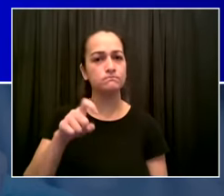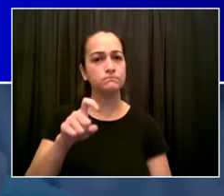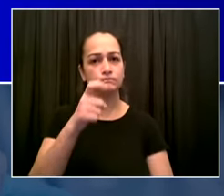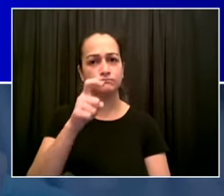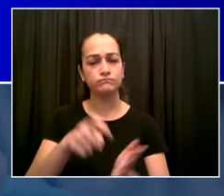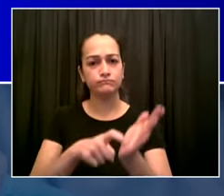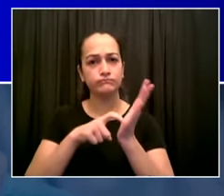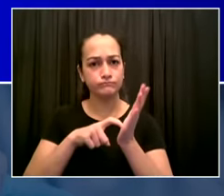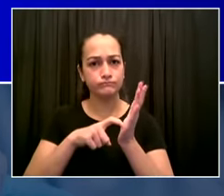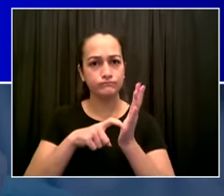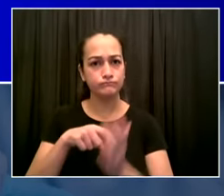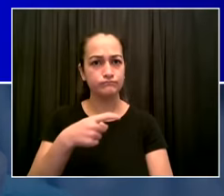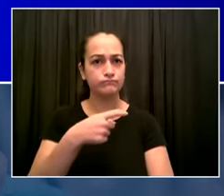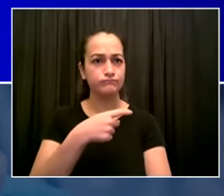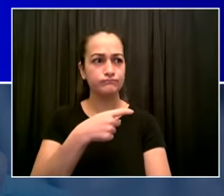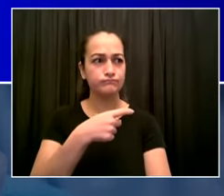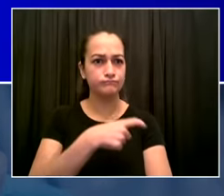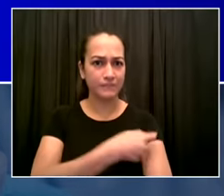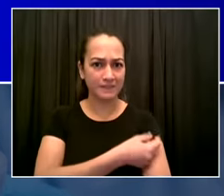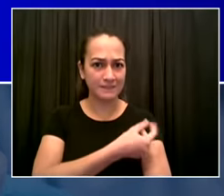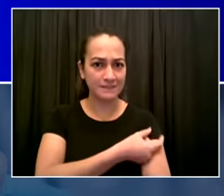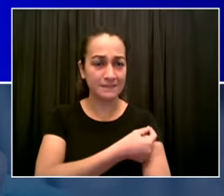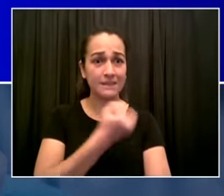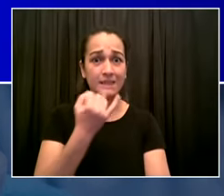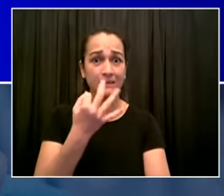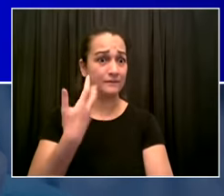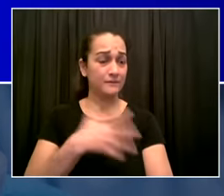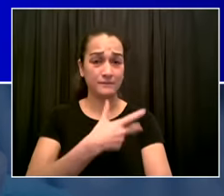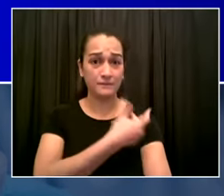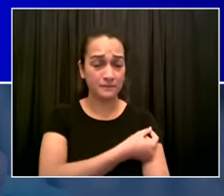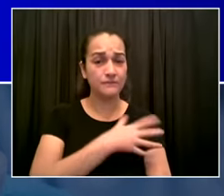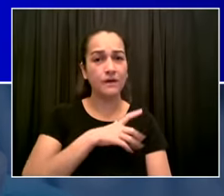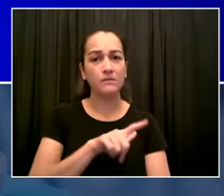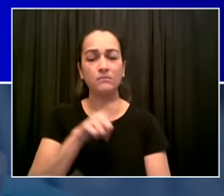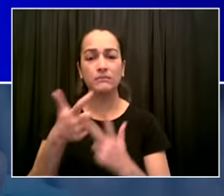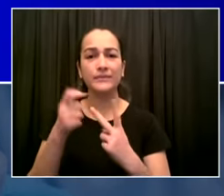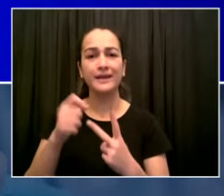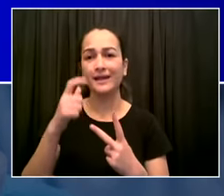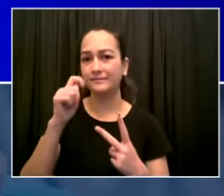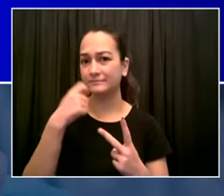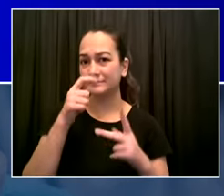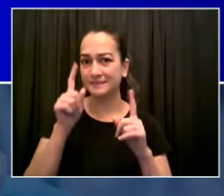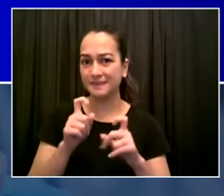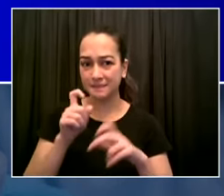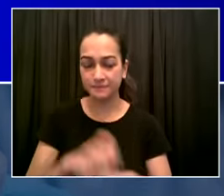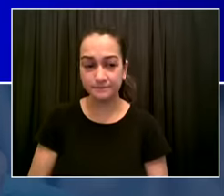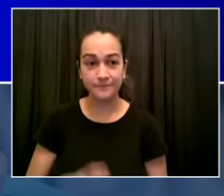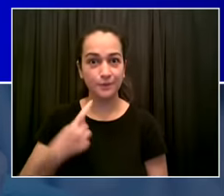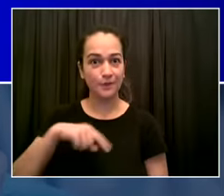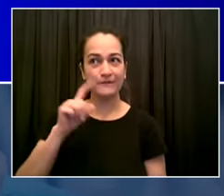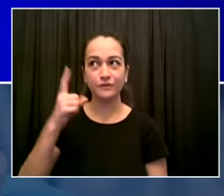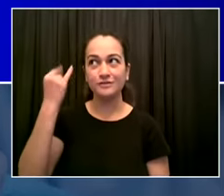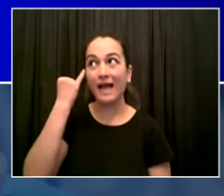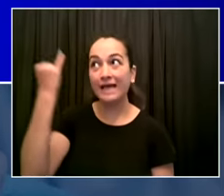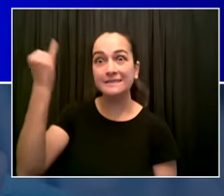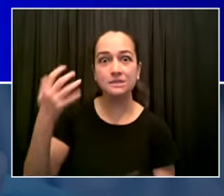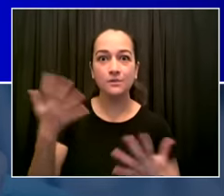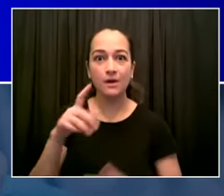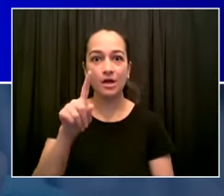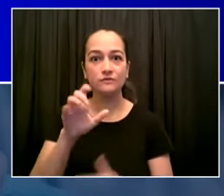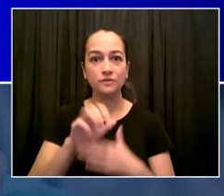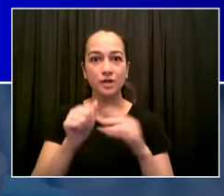picked up on it promoted around the country when we said we would do the key to nyc pass to ensure indoor dining